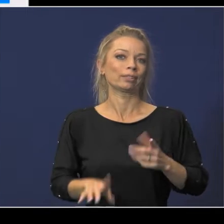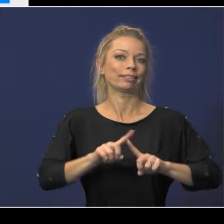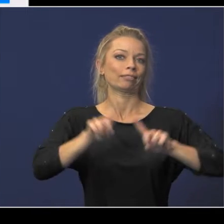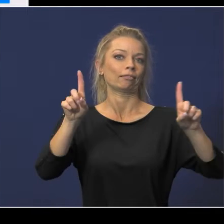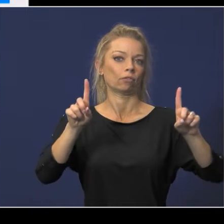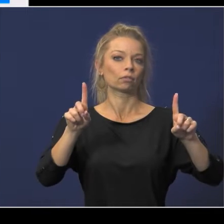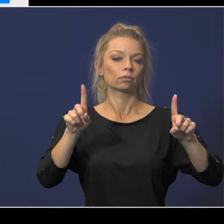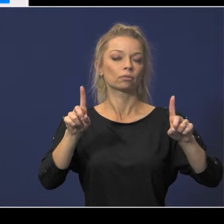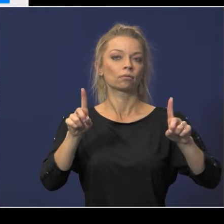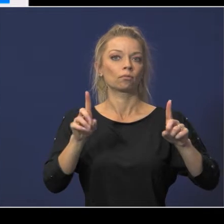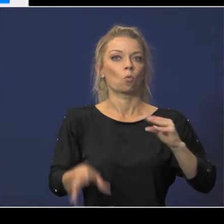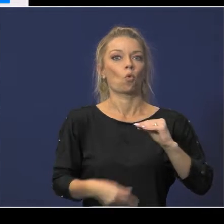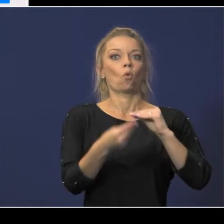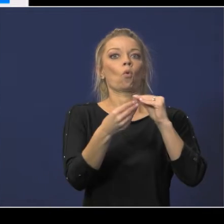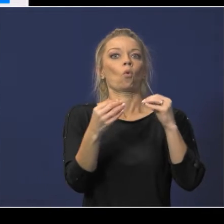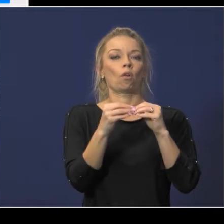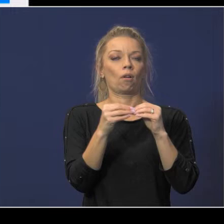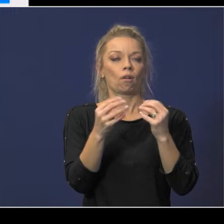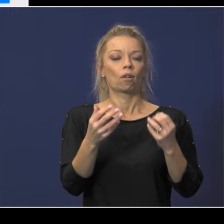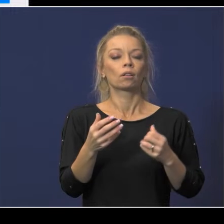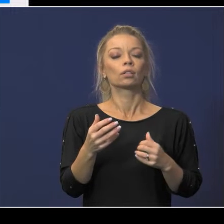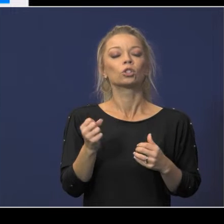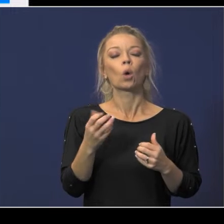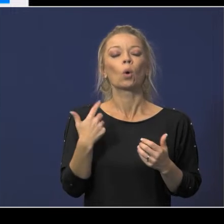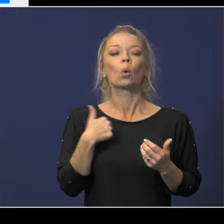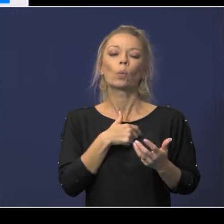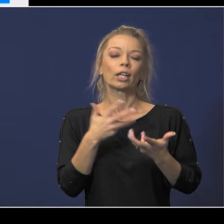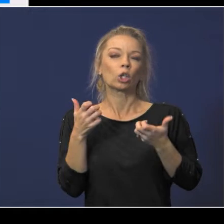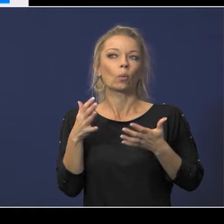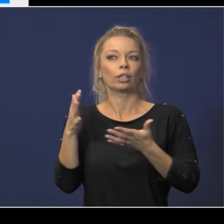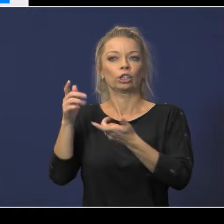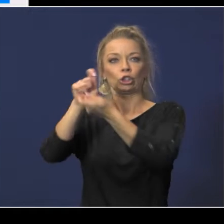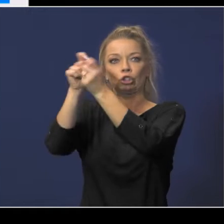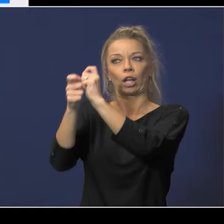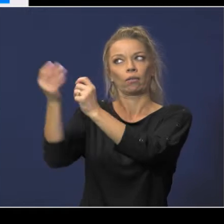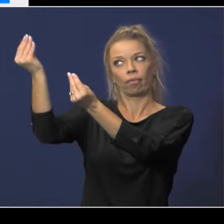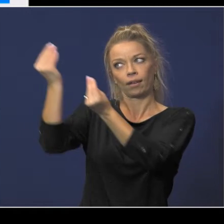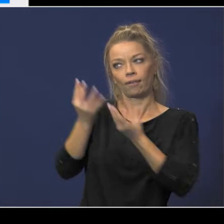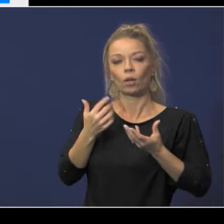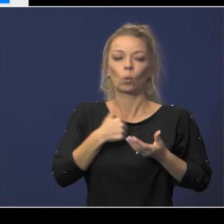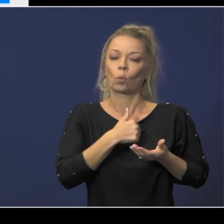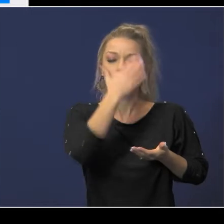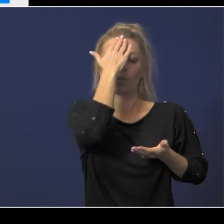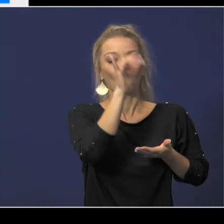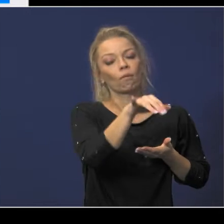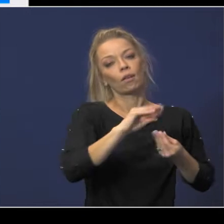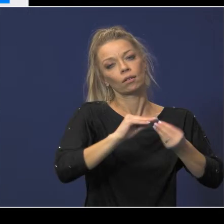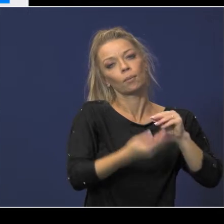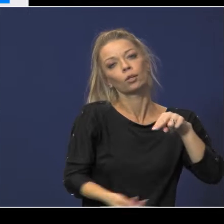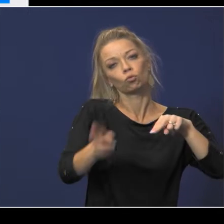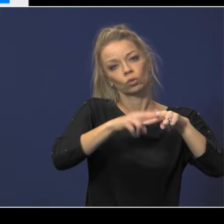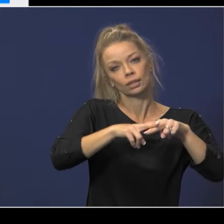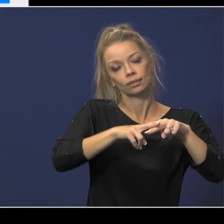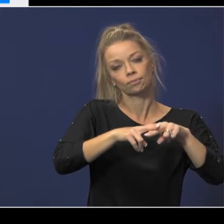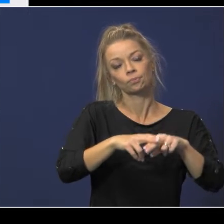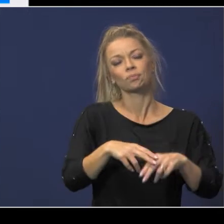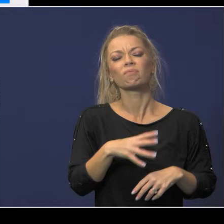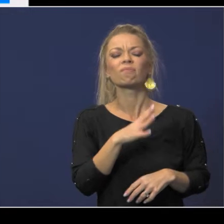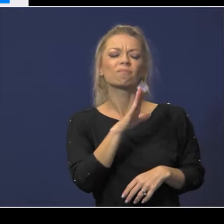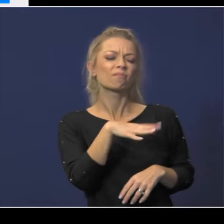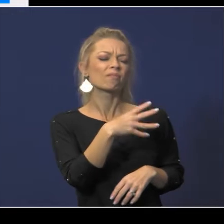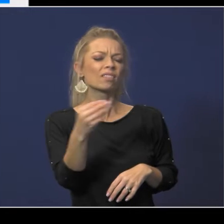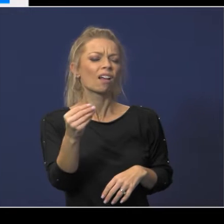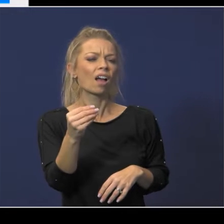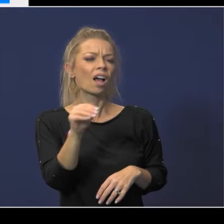gave us got you and from that you know we don't want to change what they've given us we know that number is going to be increased okay and christy am i correct